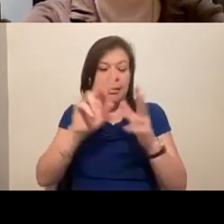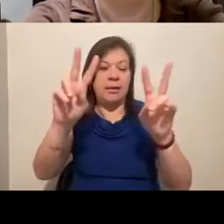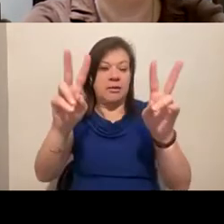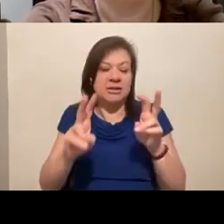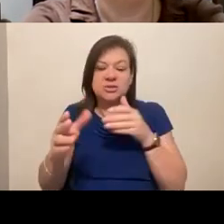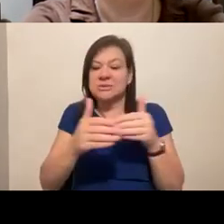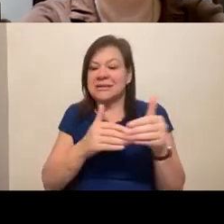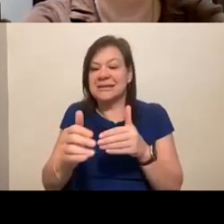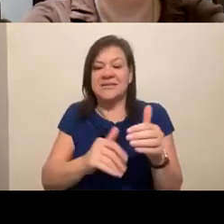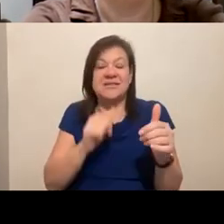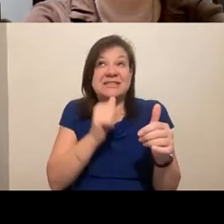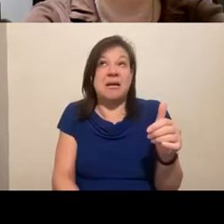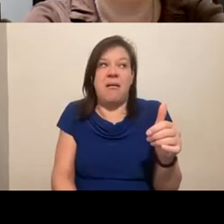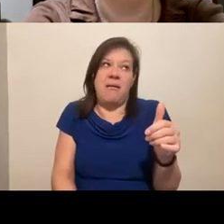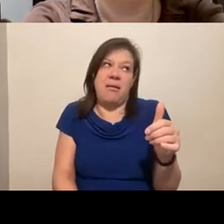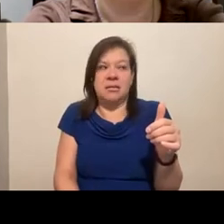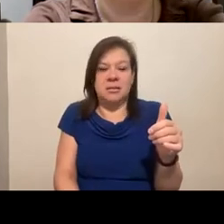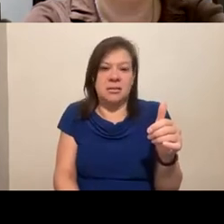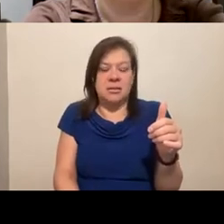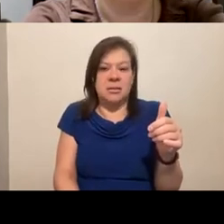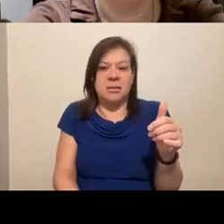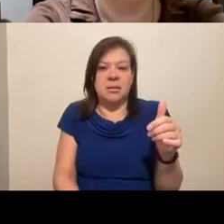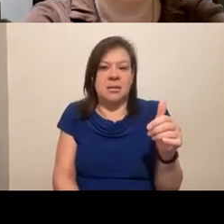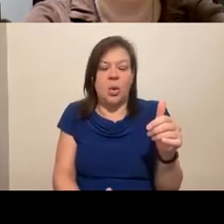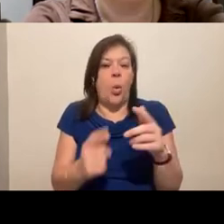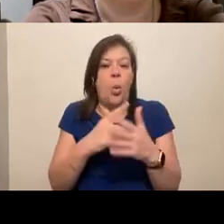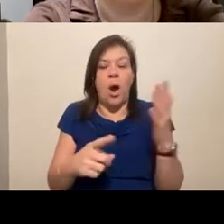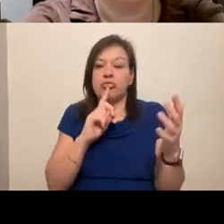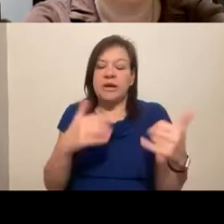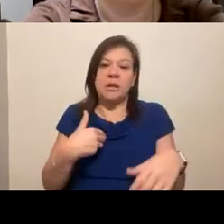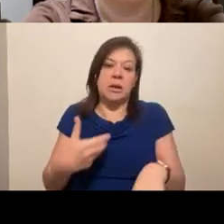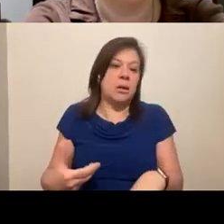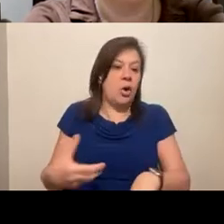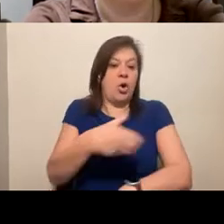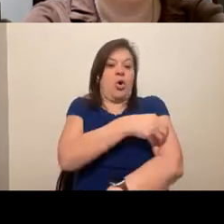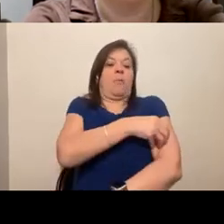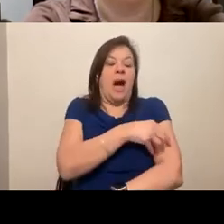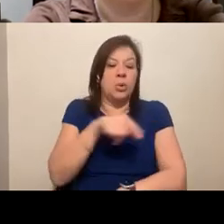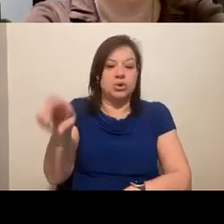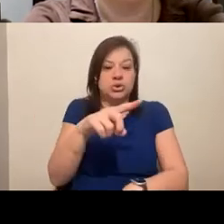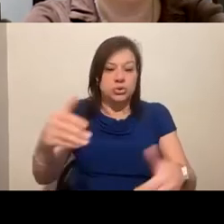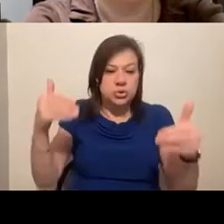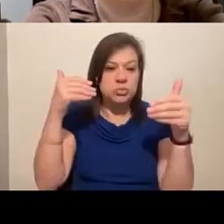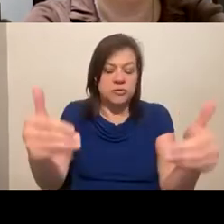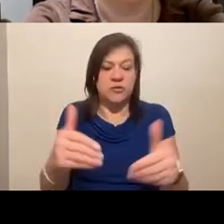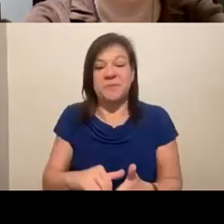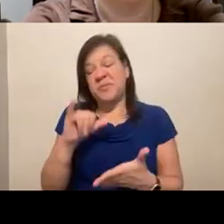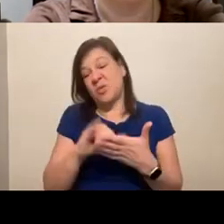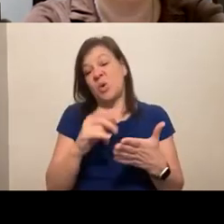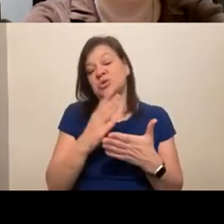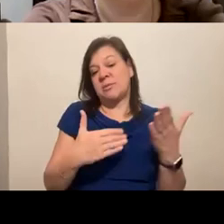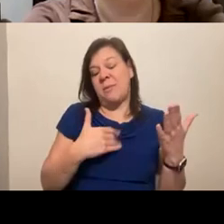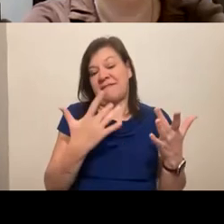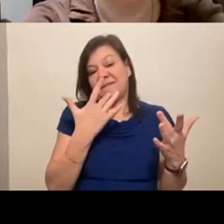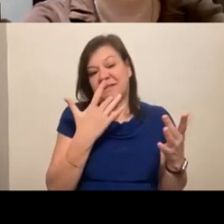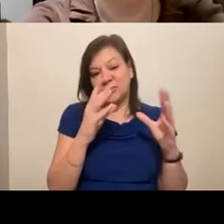if that's not the thing that propels you or compels you to move forward. So those have been some of my favorite sessions.